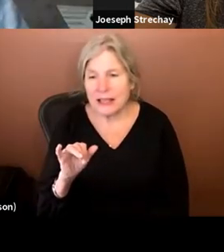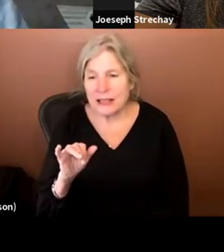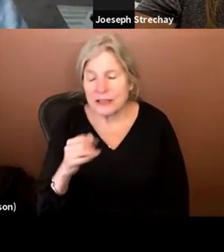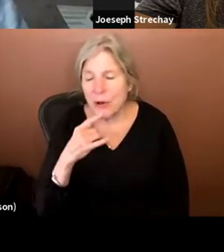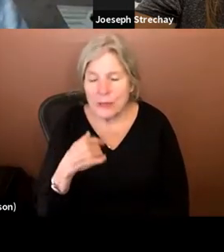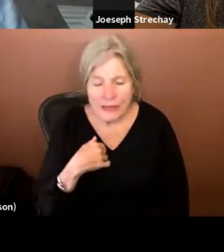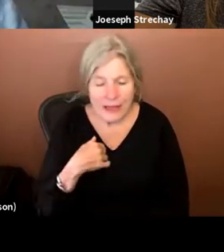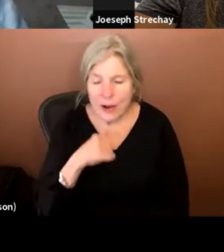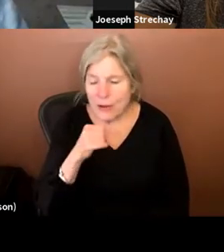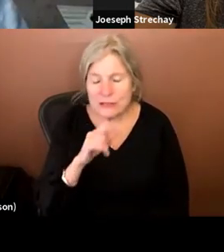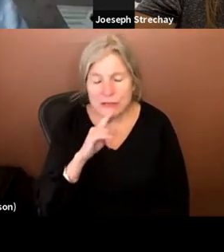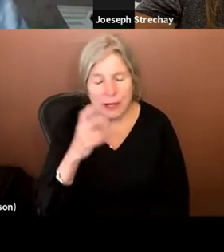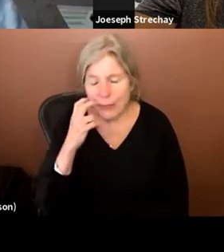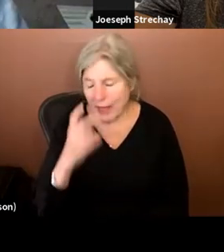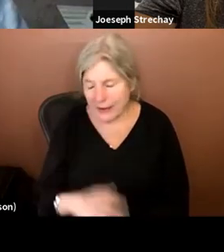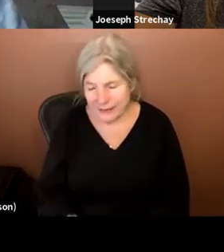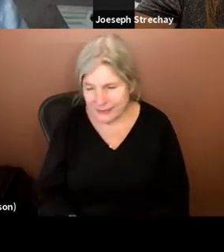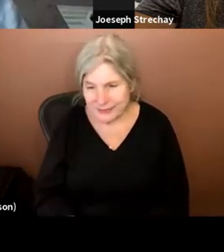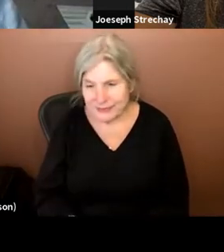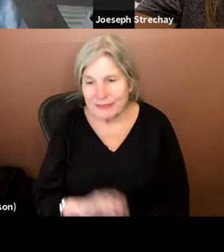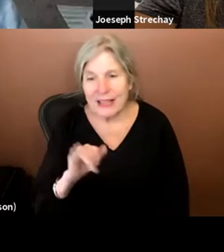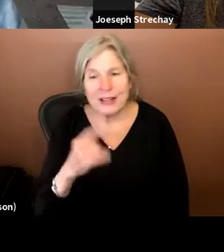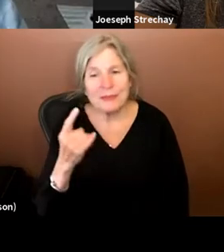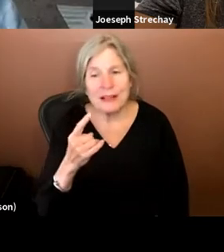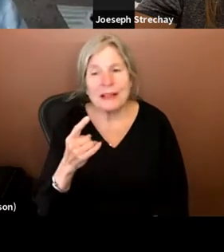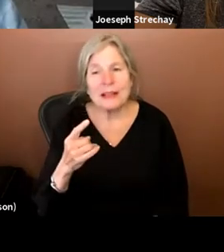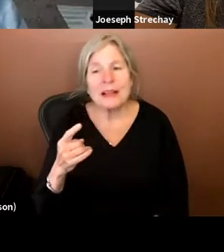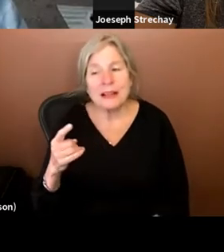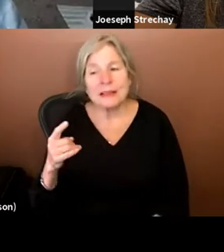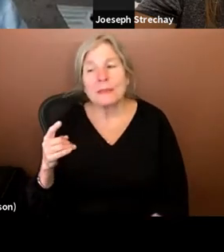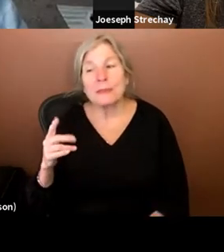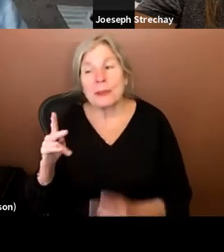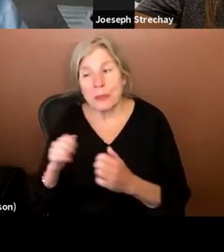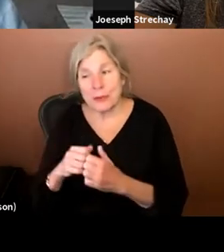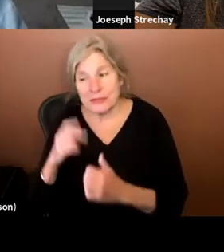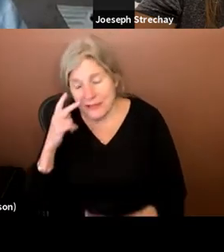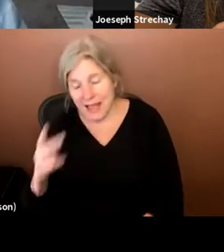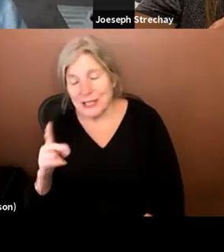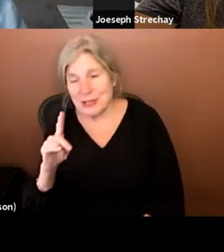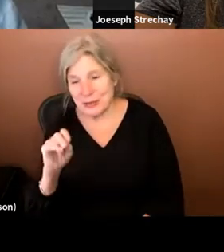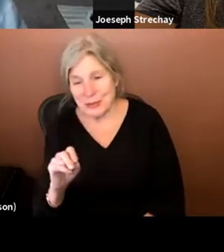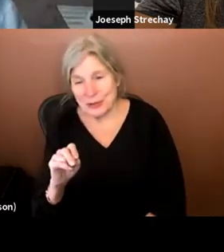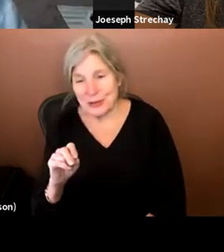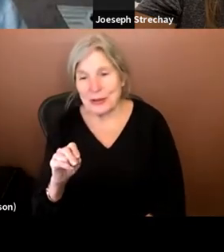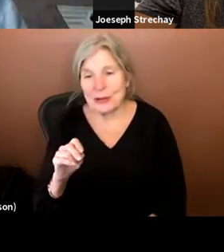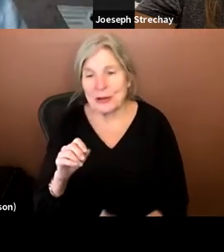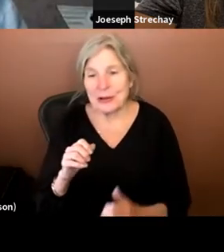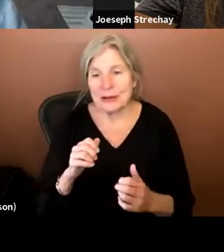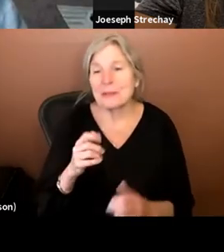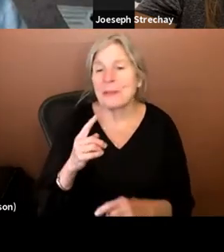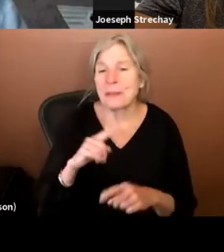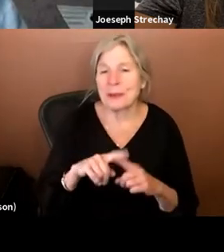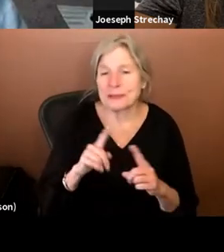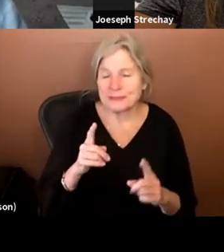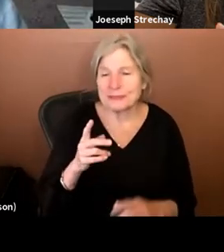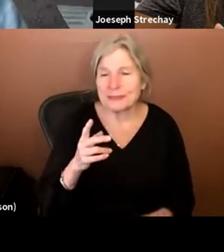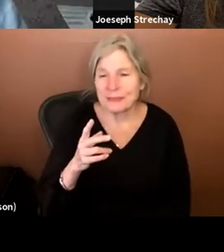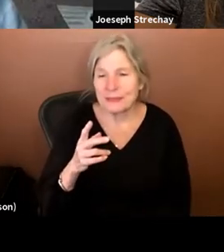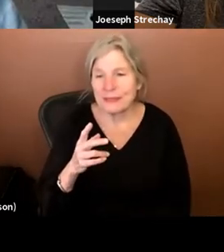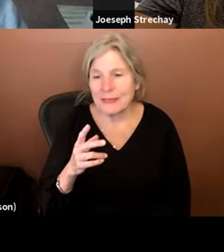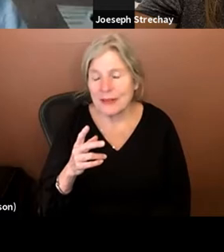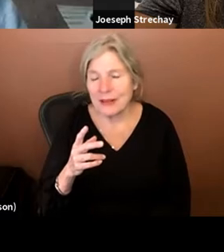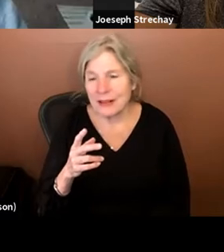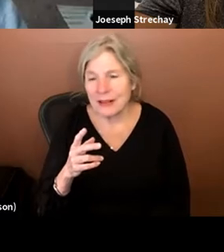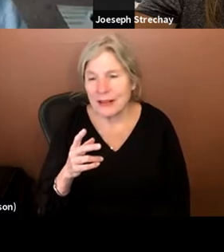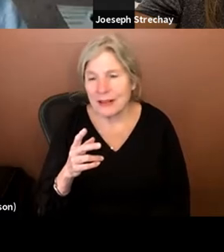me that I wasn't really blind, right? That is something that sighted people do, um, with regards to my work for sure. And, and bring